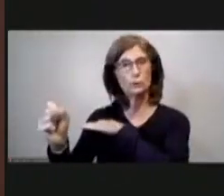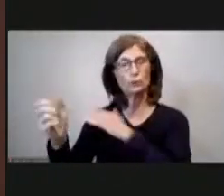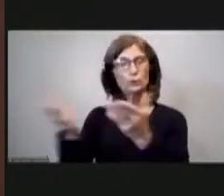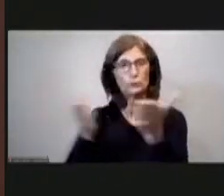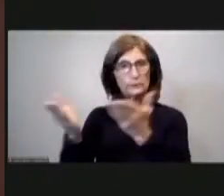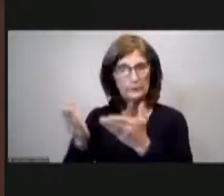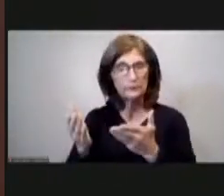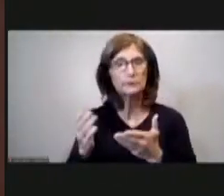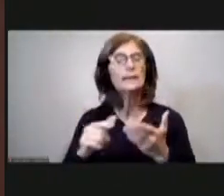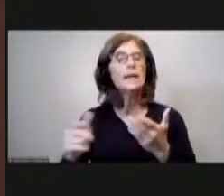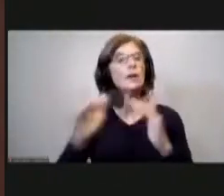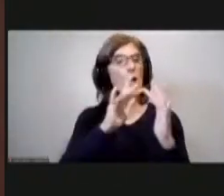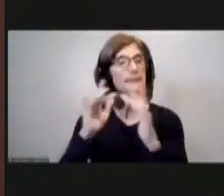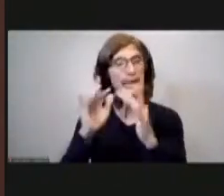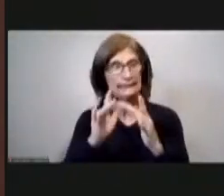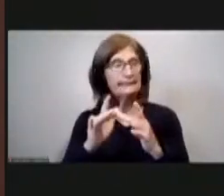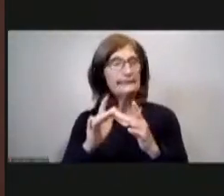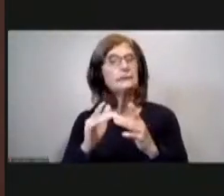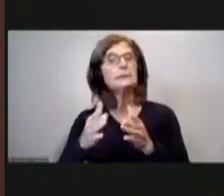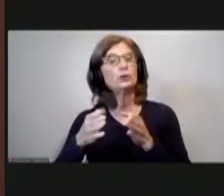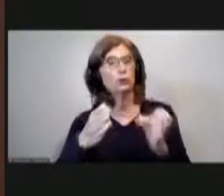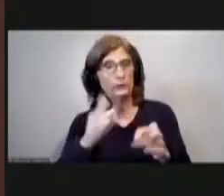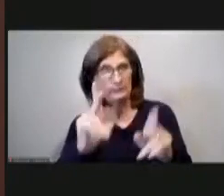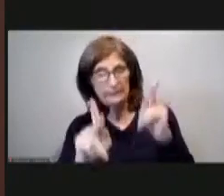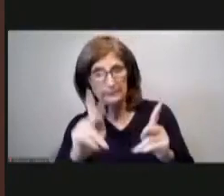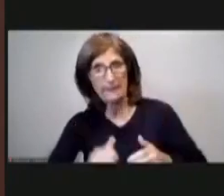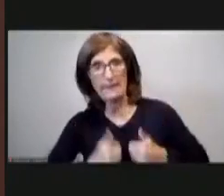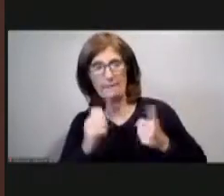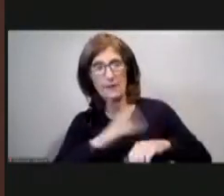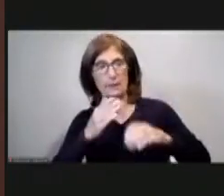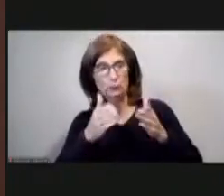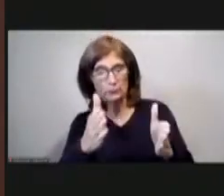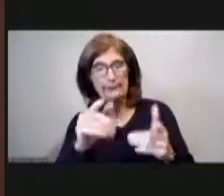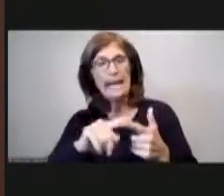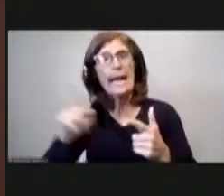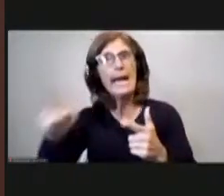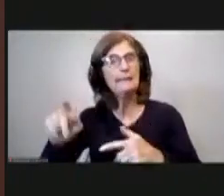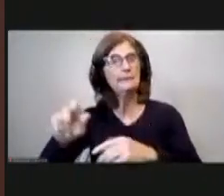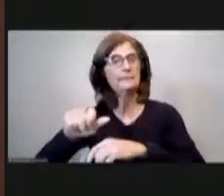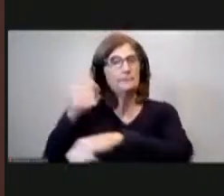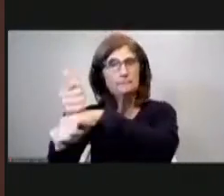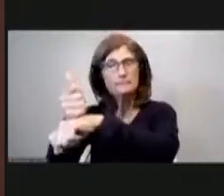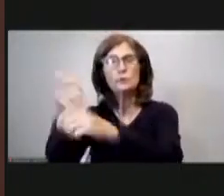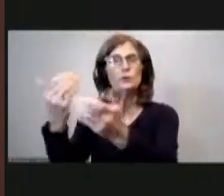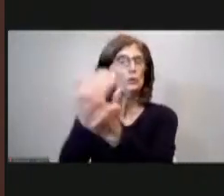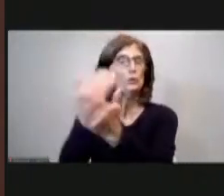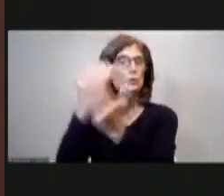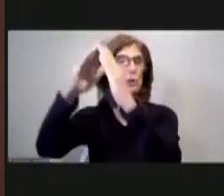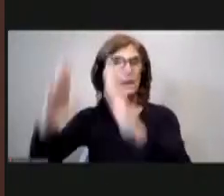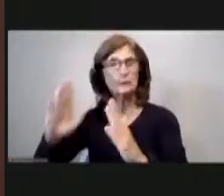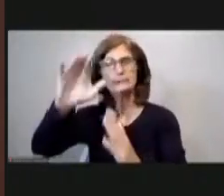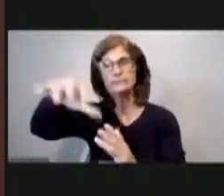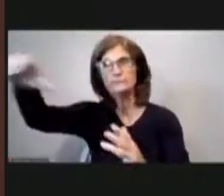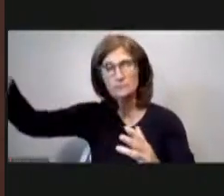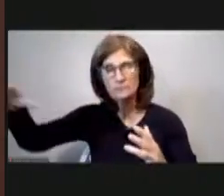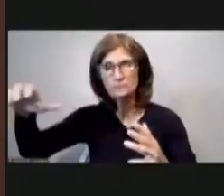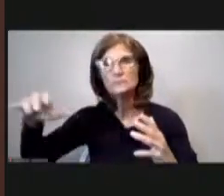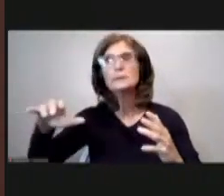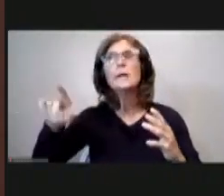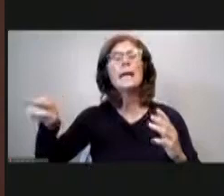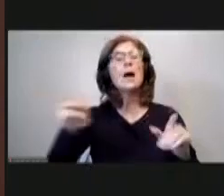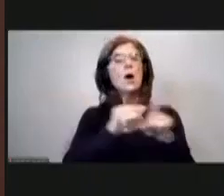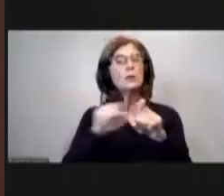outreach services rental assistance and housing relocation and stabilization services and or data collection